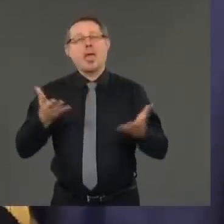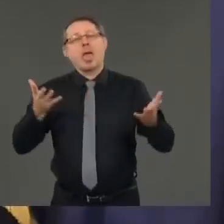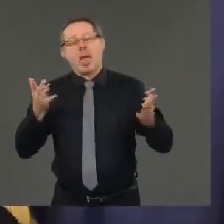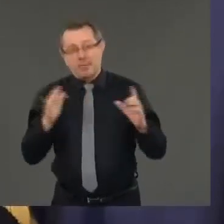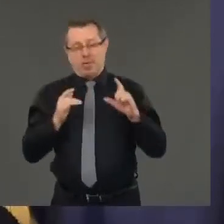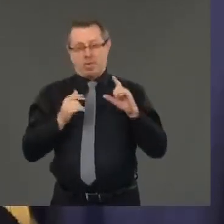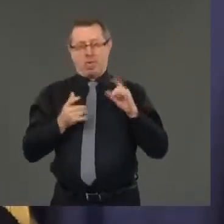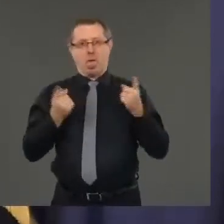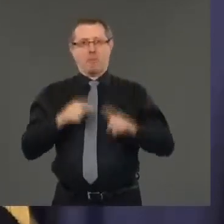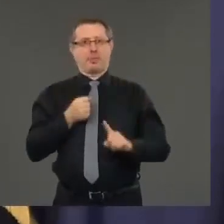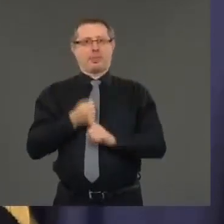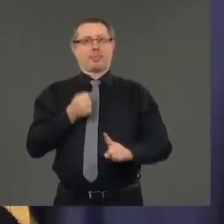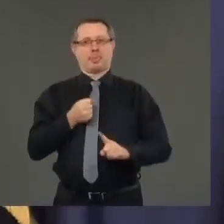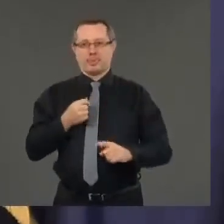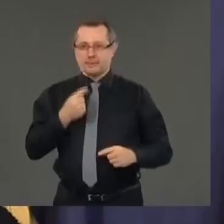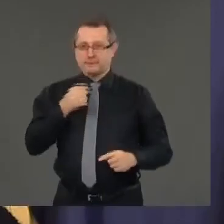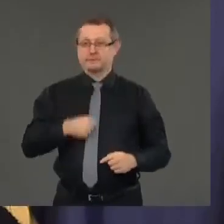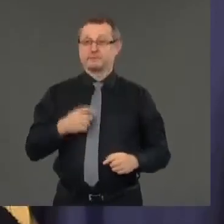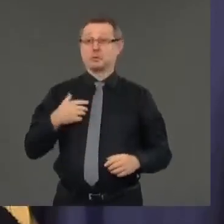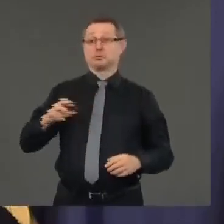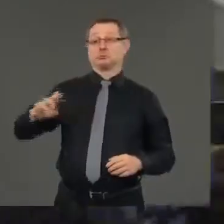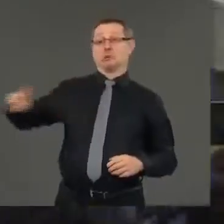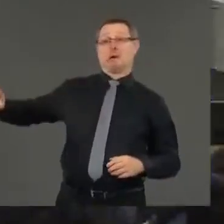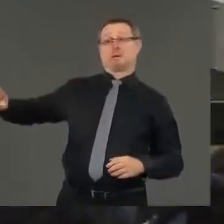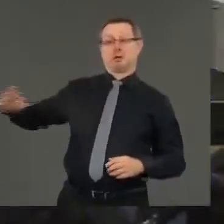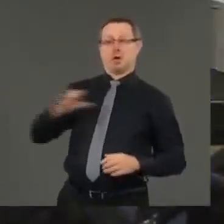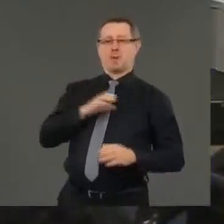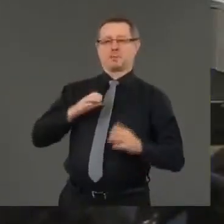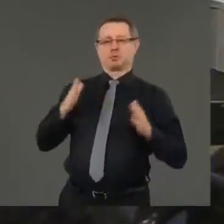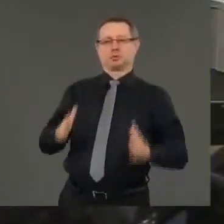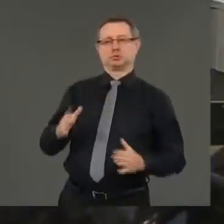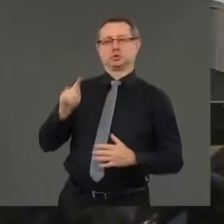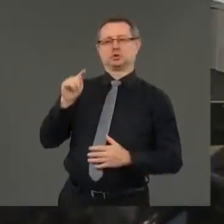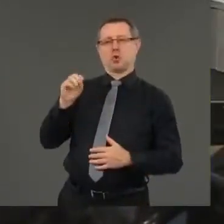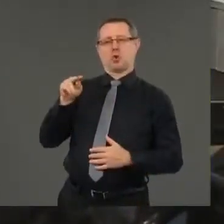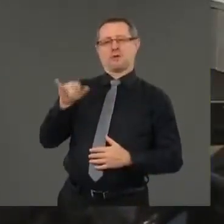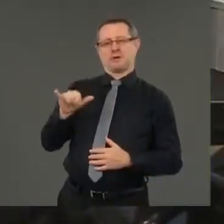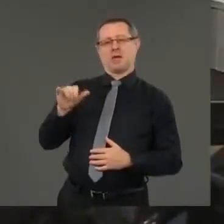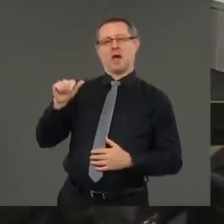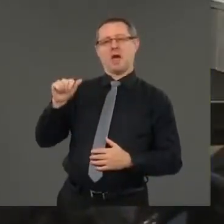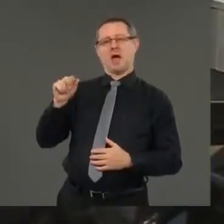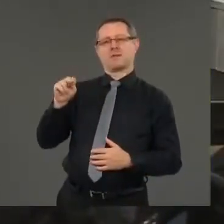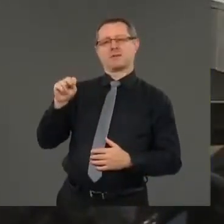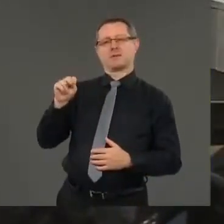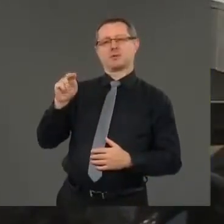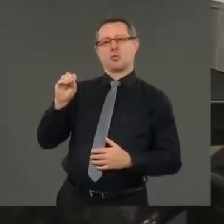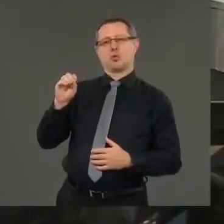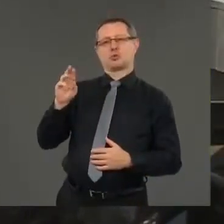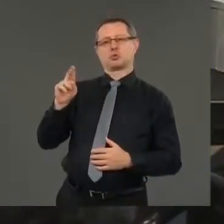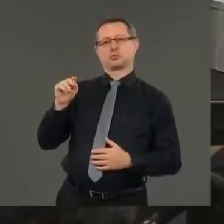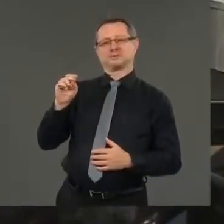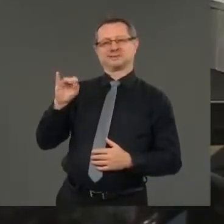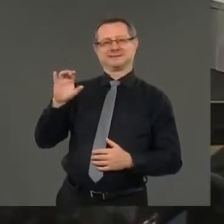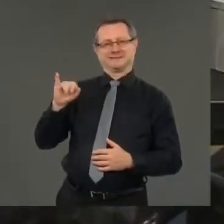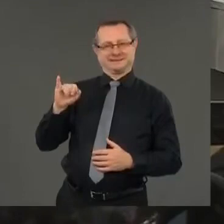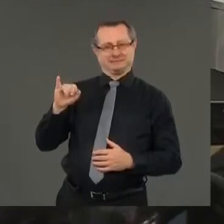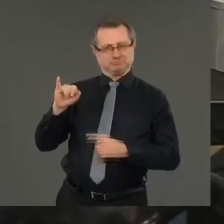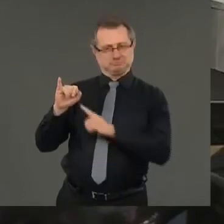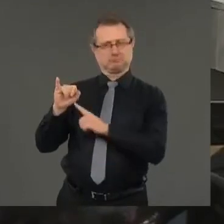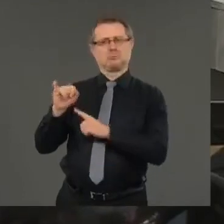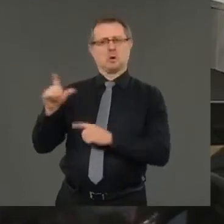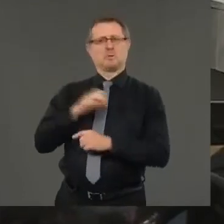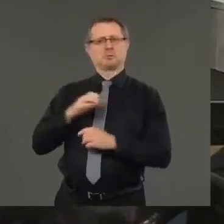Commissioner Tony Annucci who is the Commissioner of New York State Department of Corrections Tony has